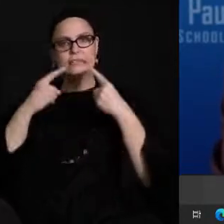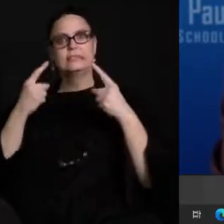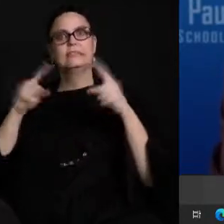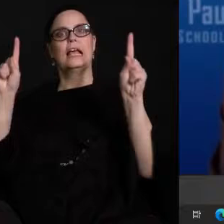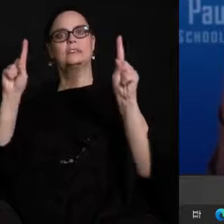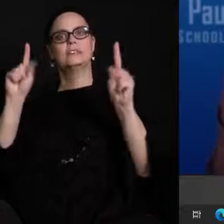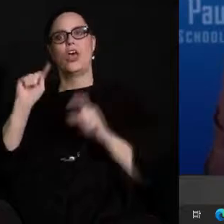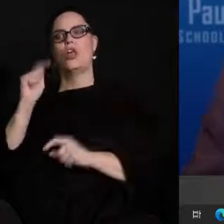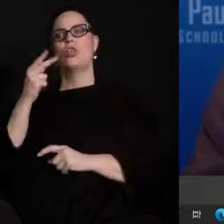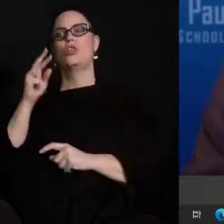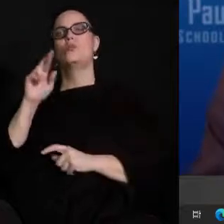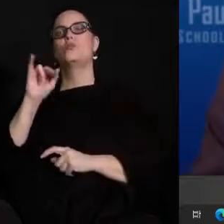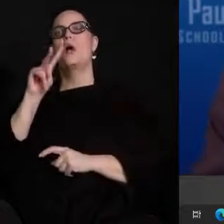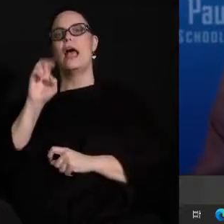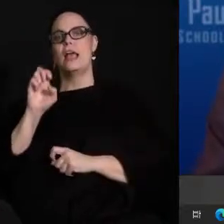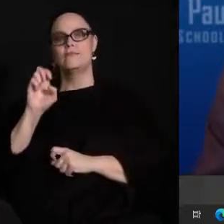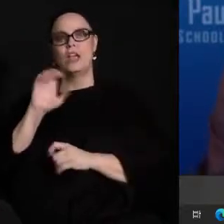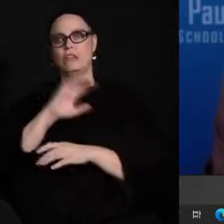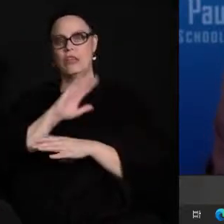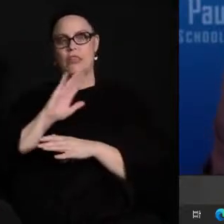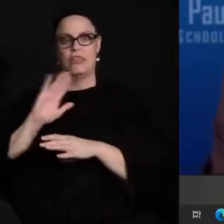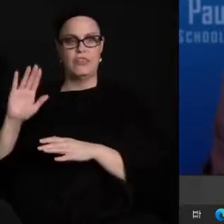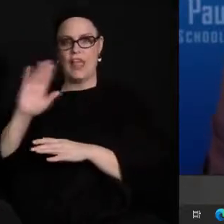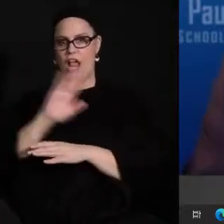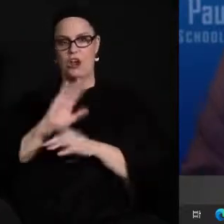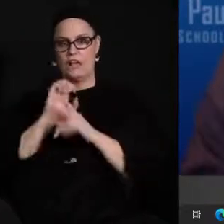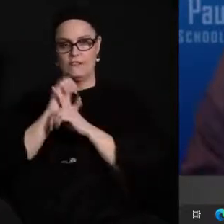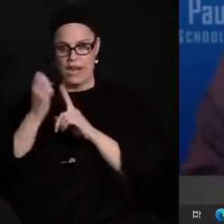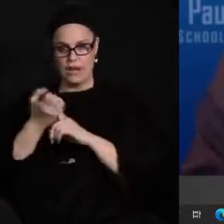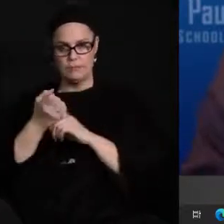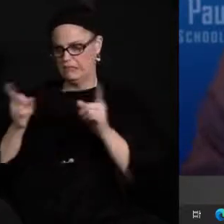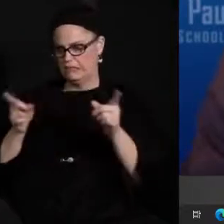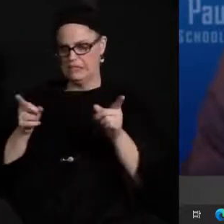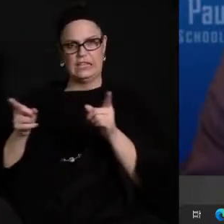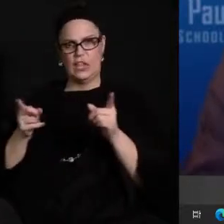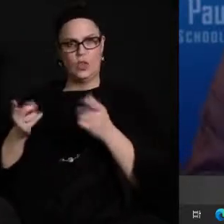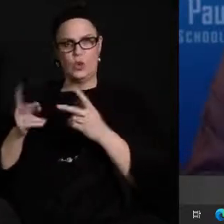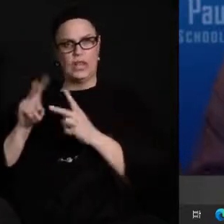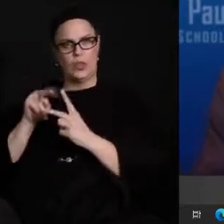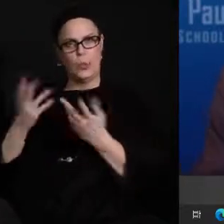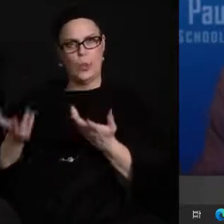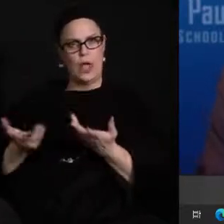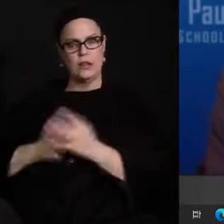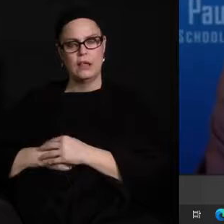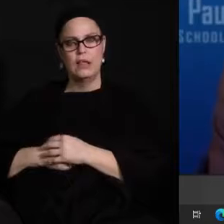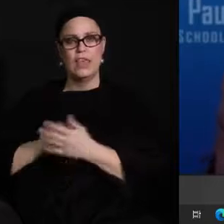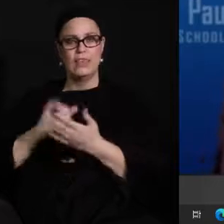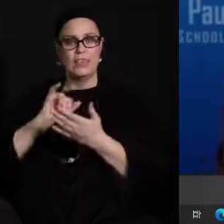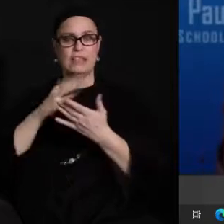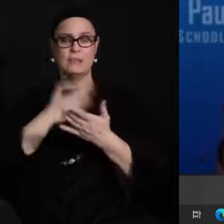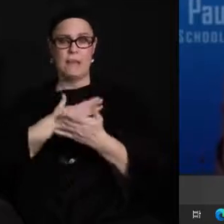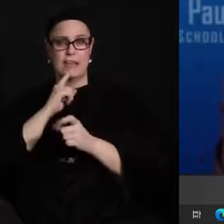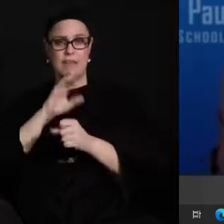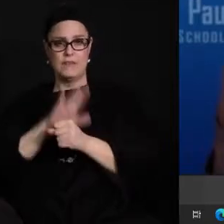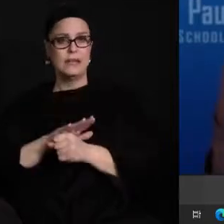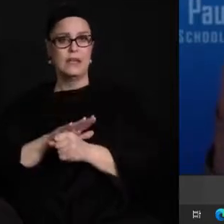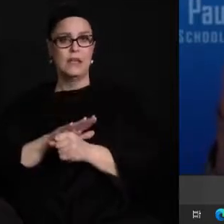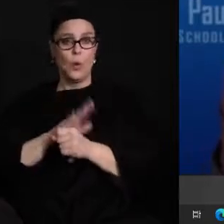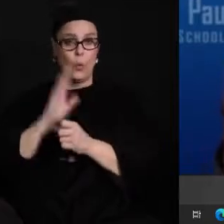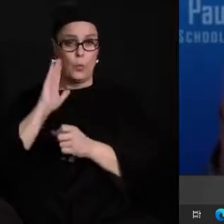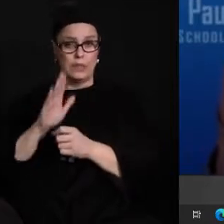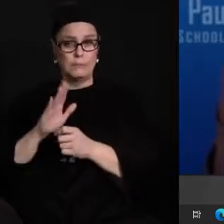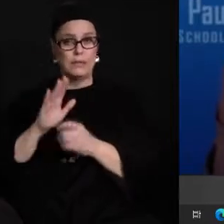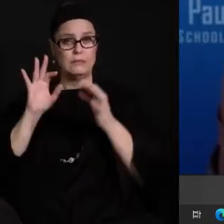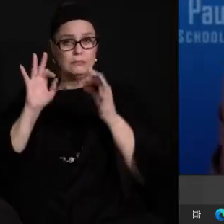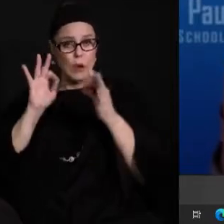environment that they choose that's my commitment to you and again i can't say to you it's going to be perfect on day one in terms of the